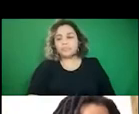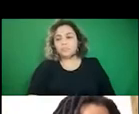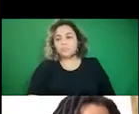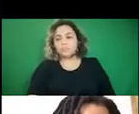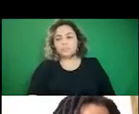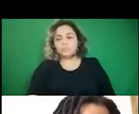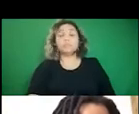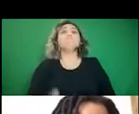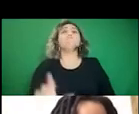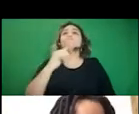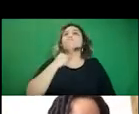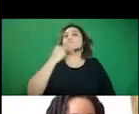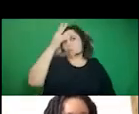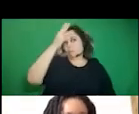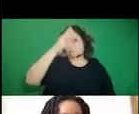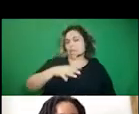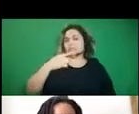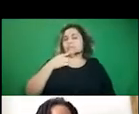Um,